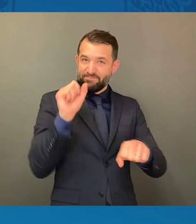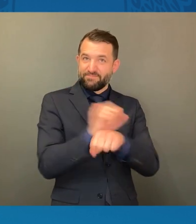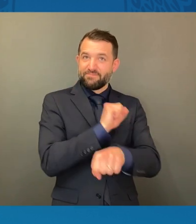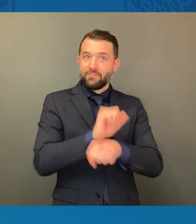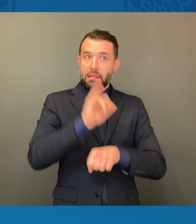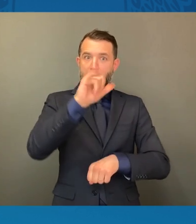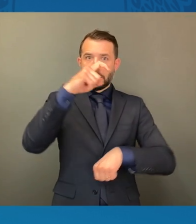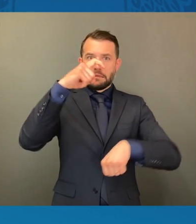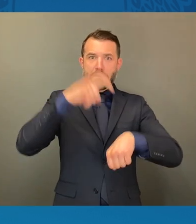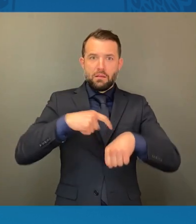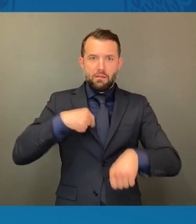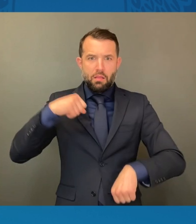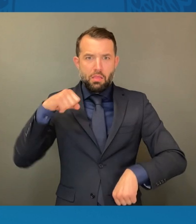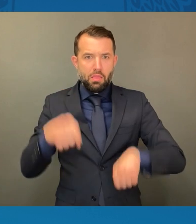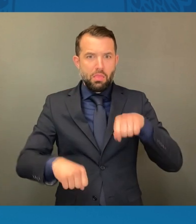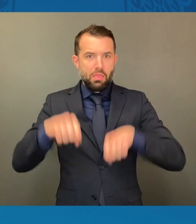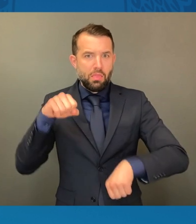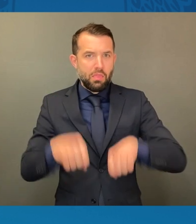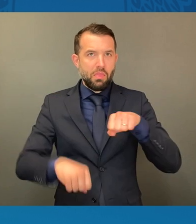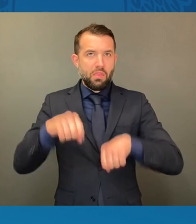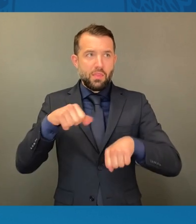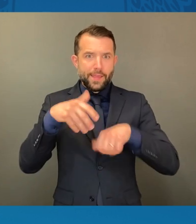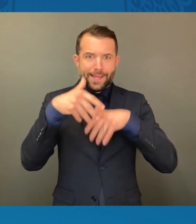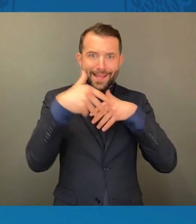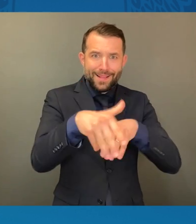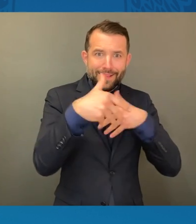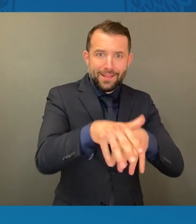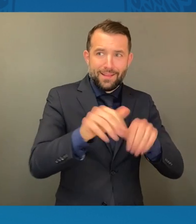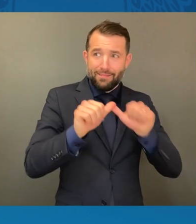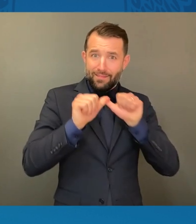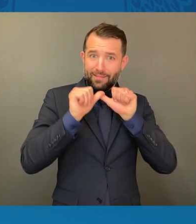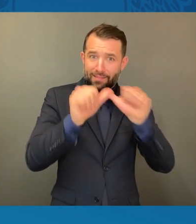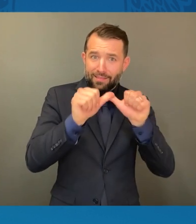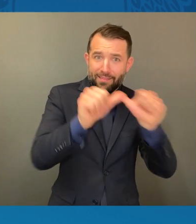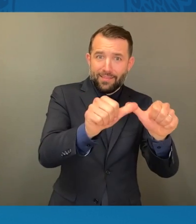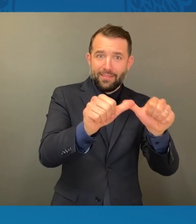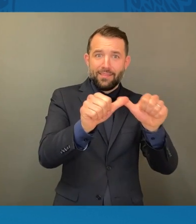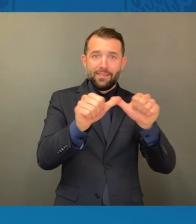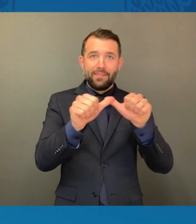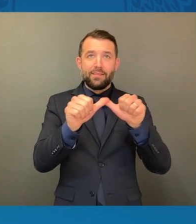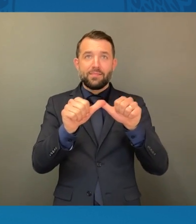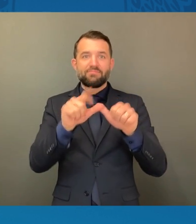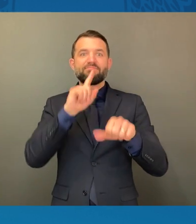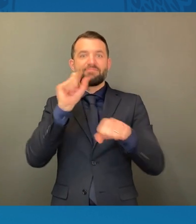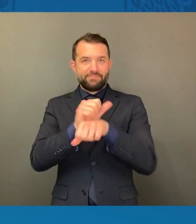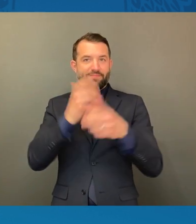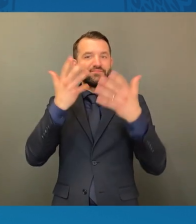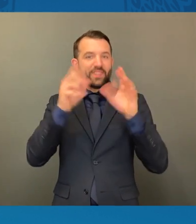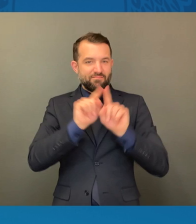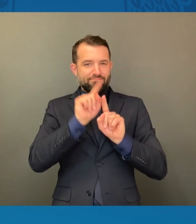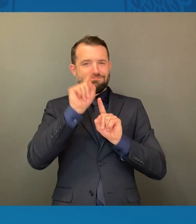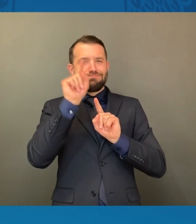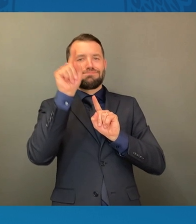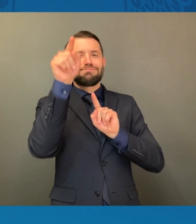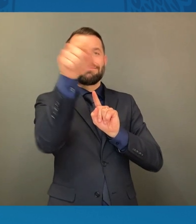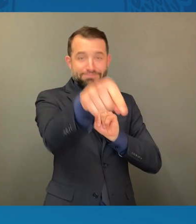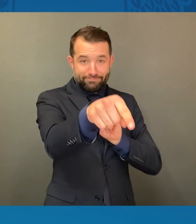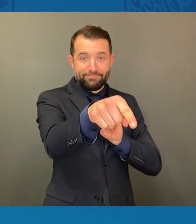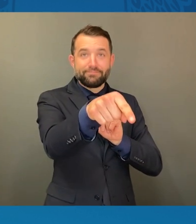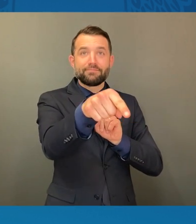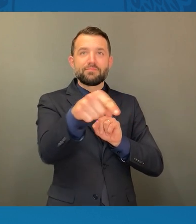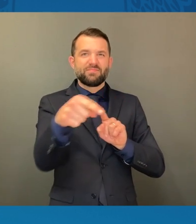marchers pressed forward and they crossed. We must do the same.